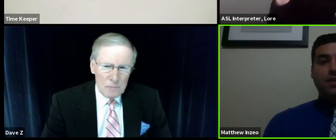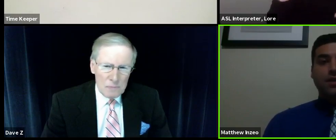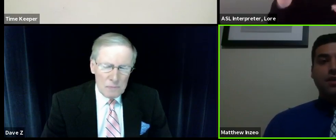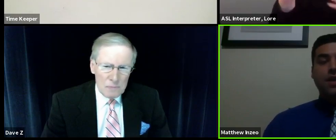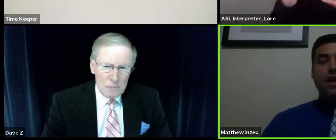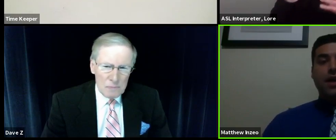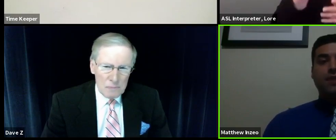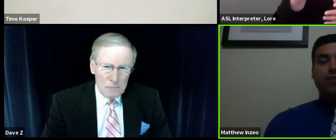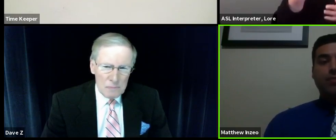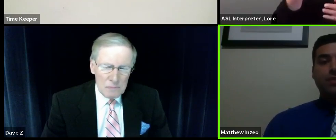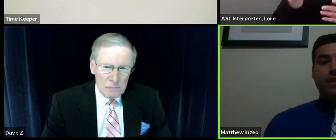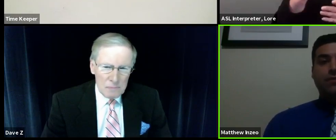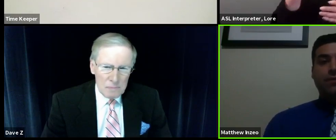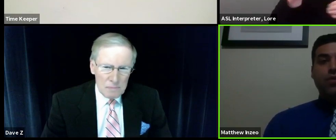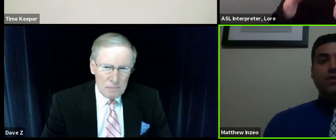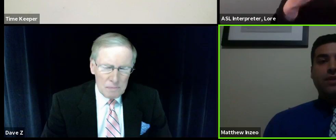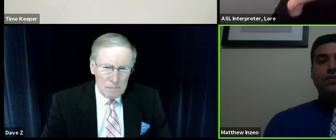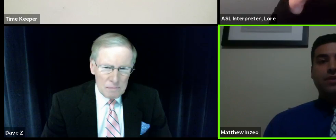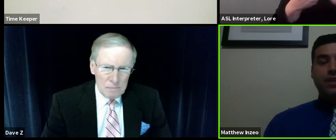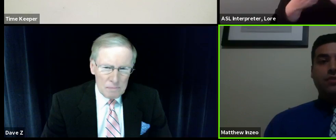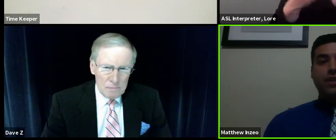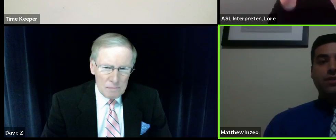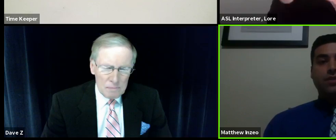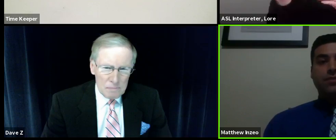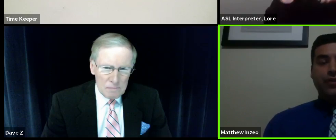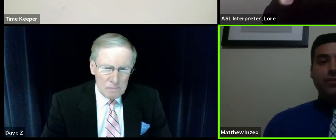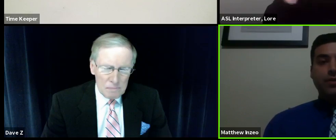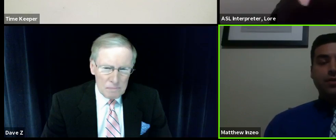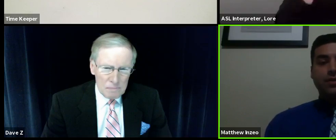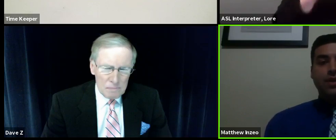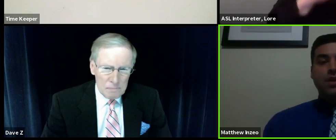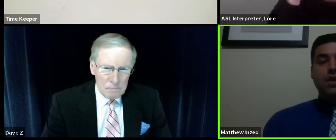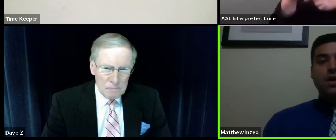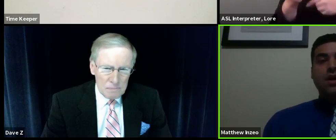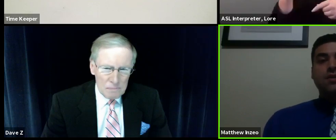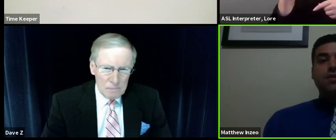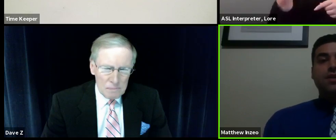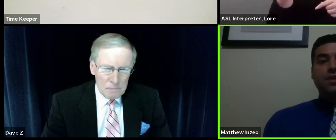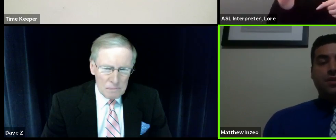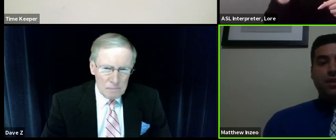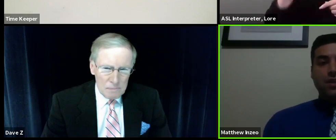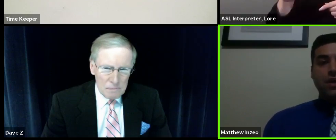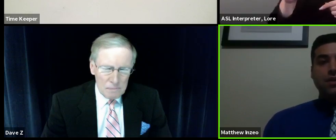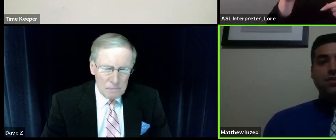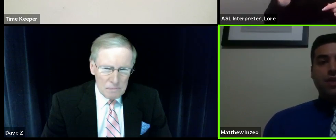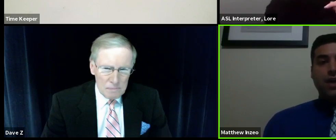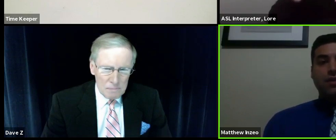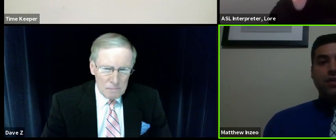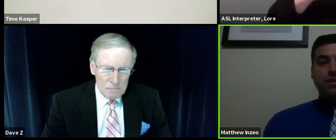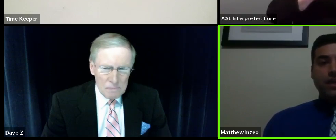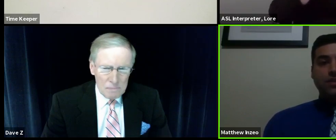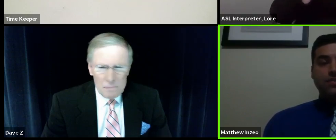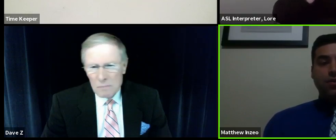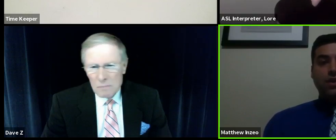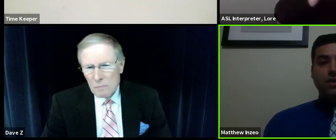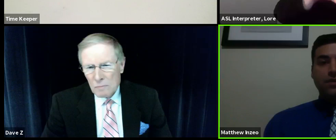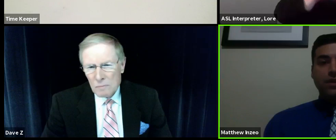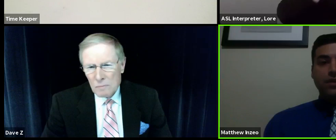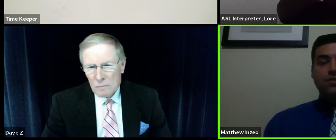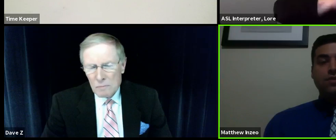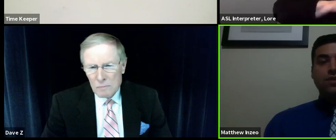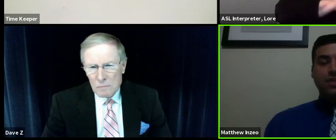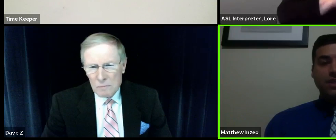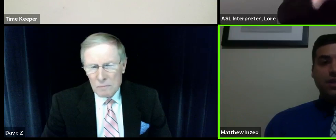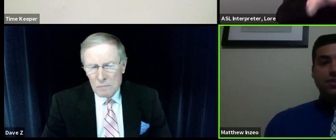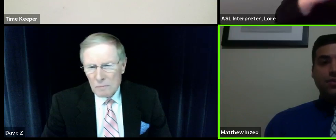that? It's because I can represent four different generations of Greenbelters. To the young child as eight years old when I lived